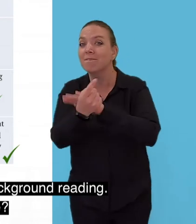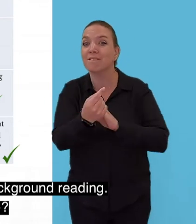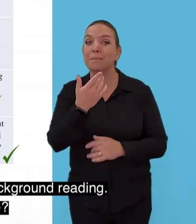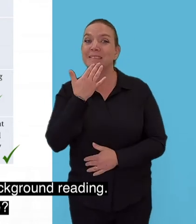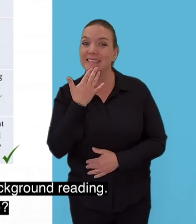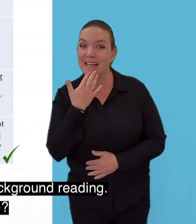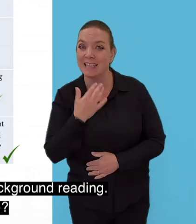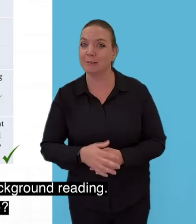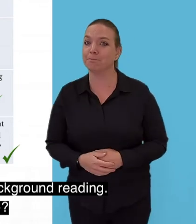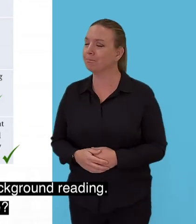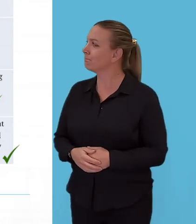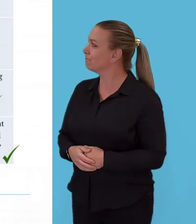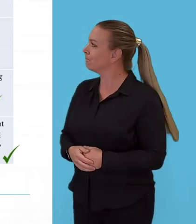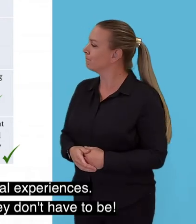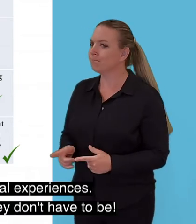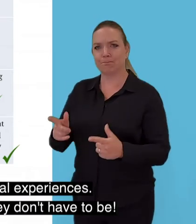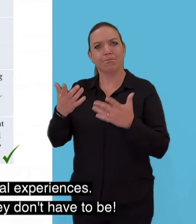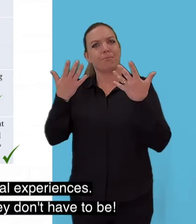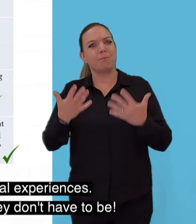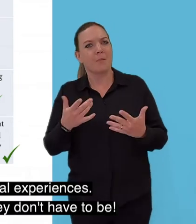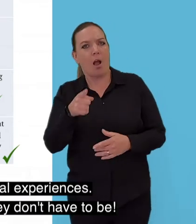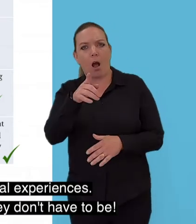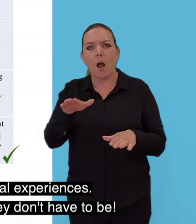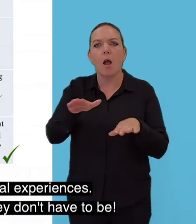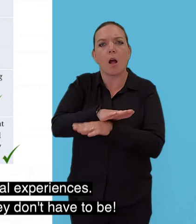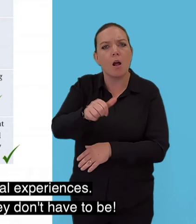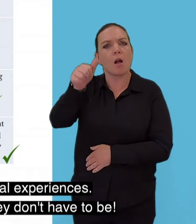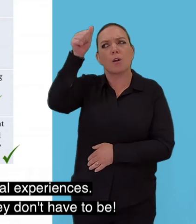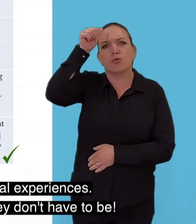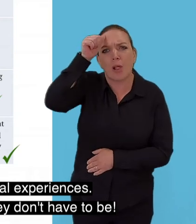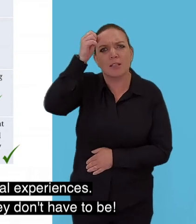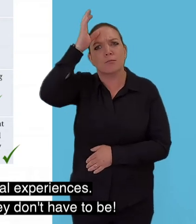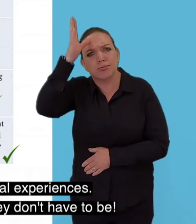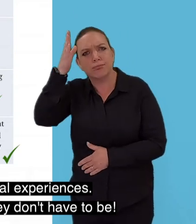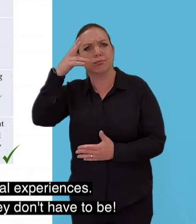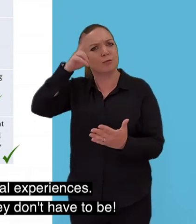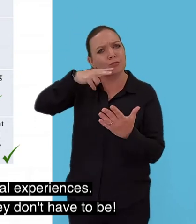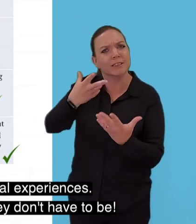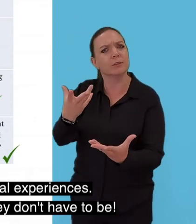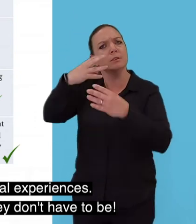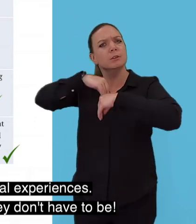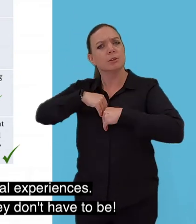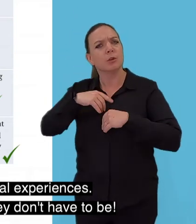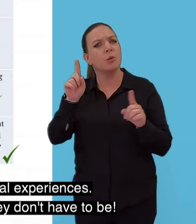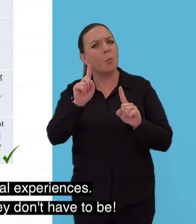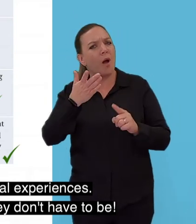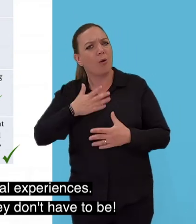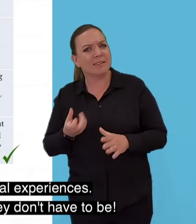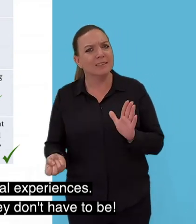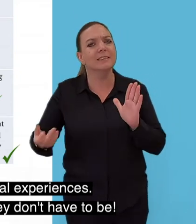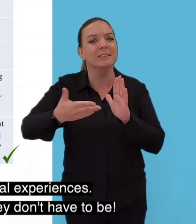what else is there to include. Up there at the top would be relevant personal experiences.